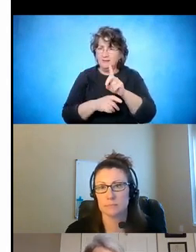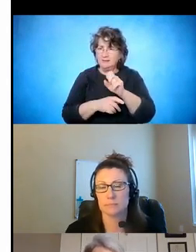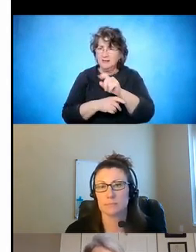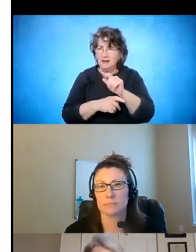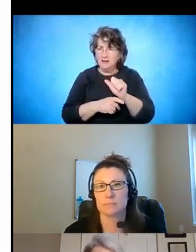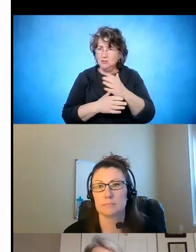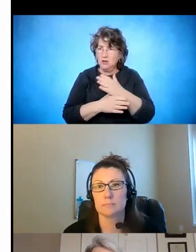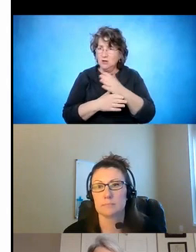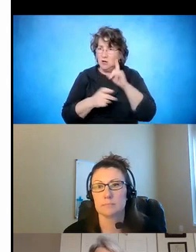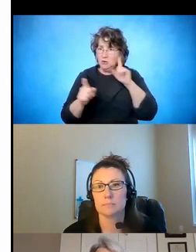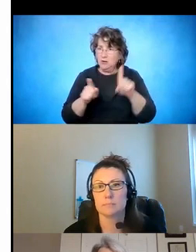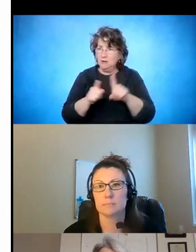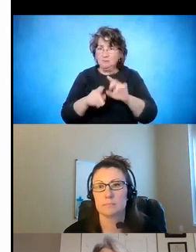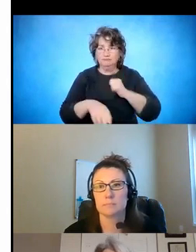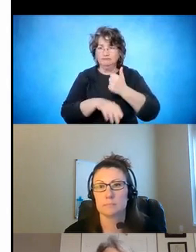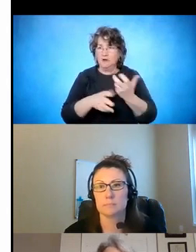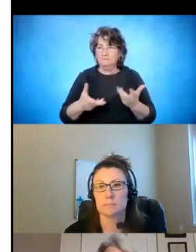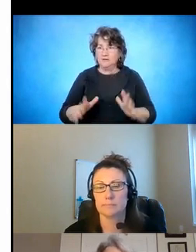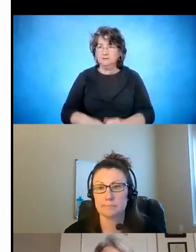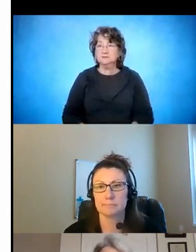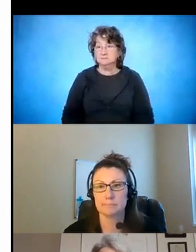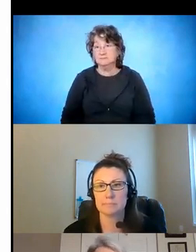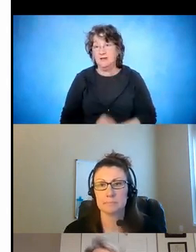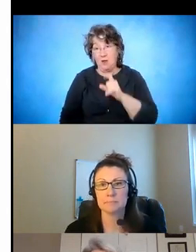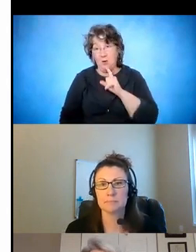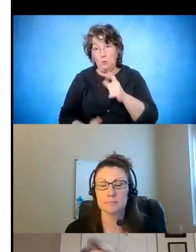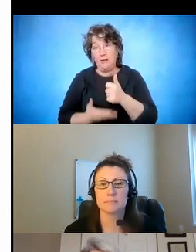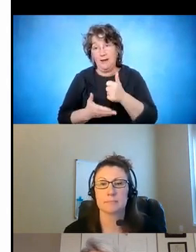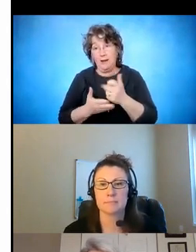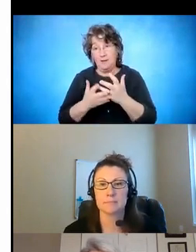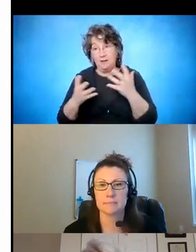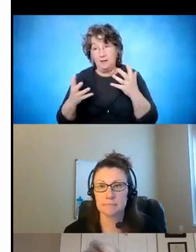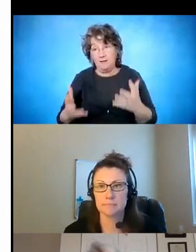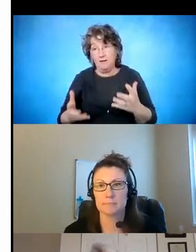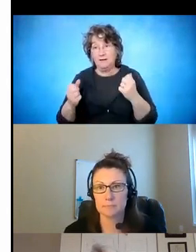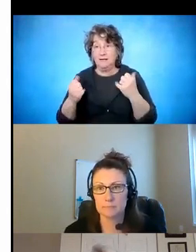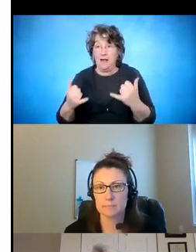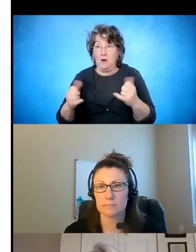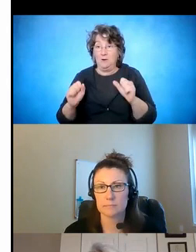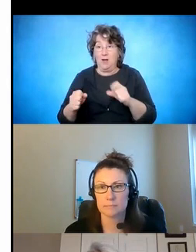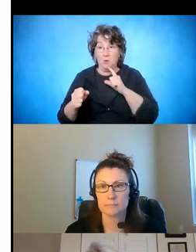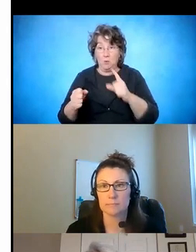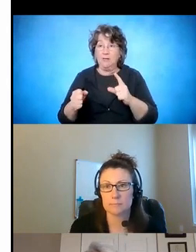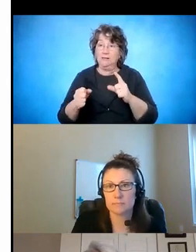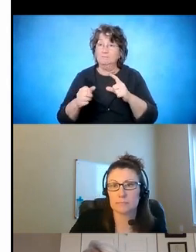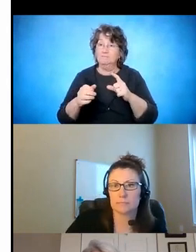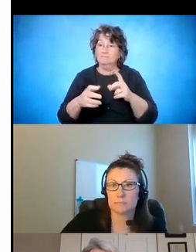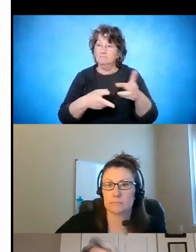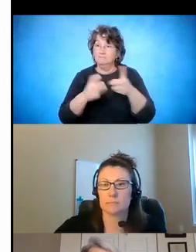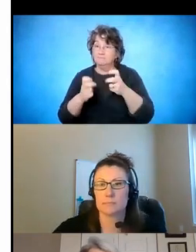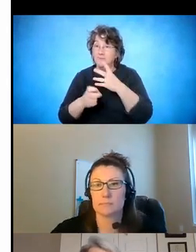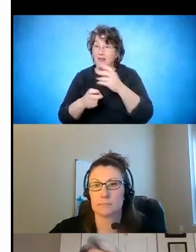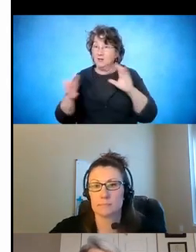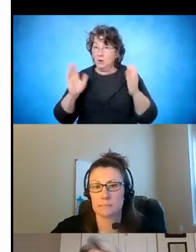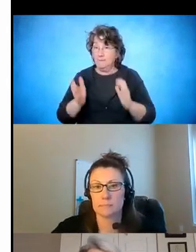already in place, that that's really beginning to help us access and compare data in a more efficient kind of way. If